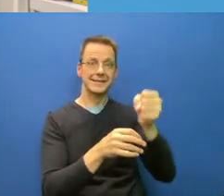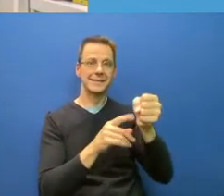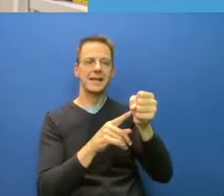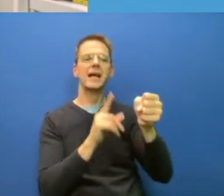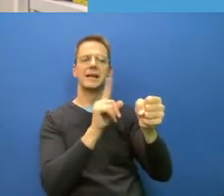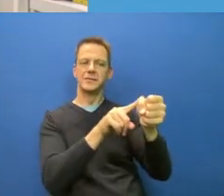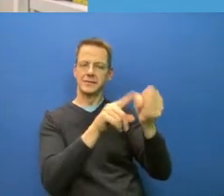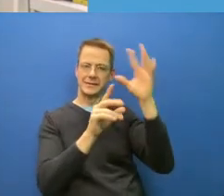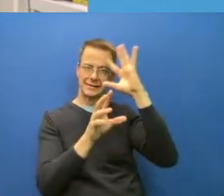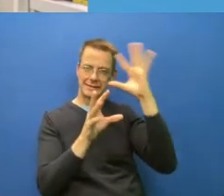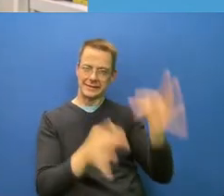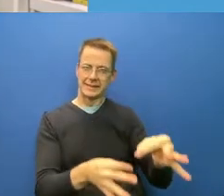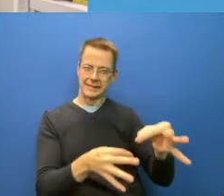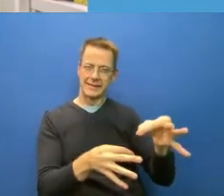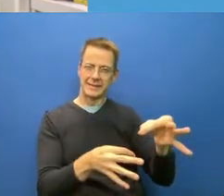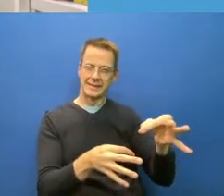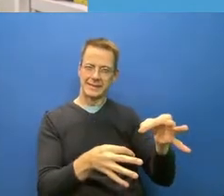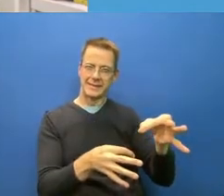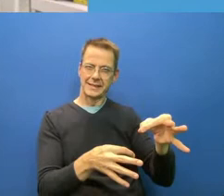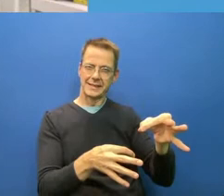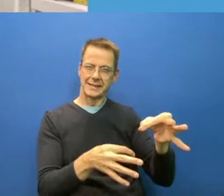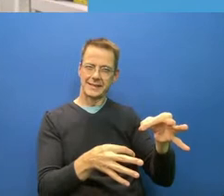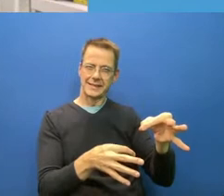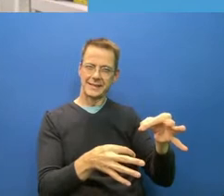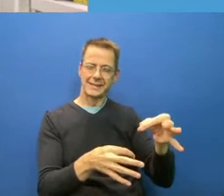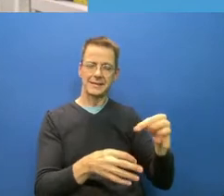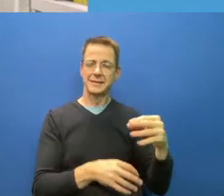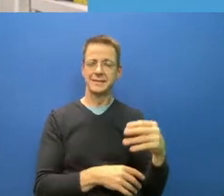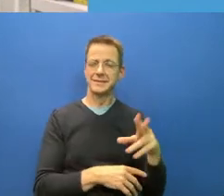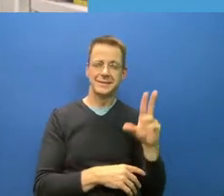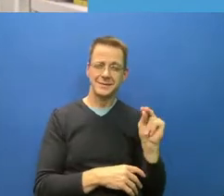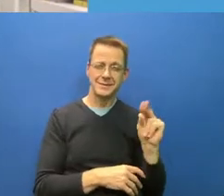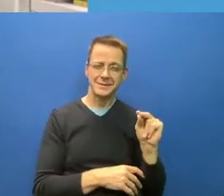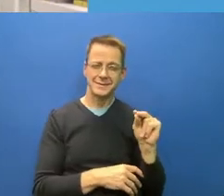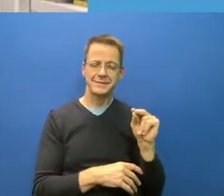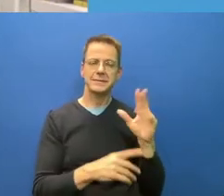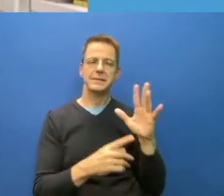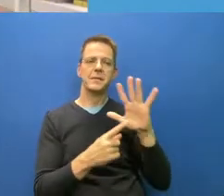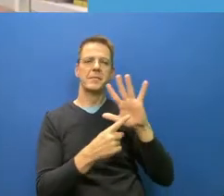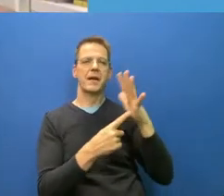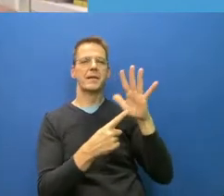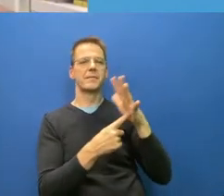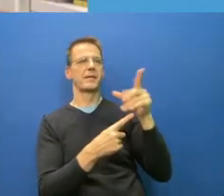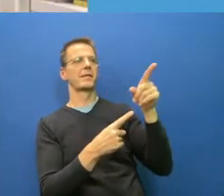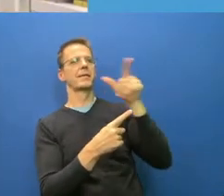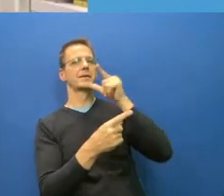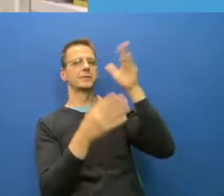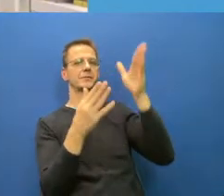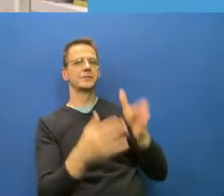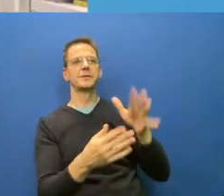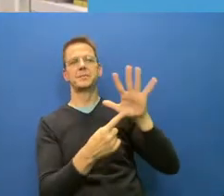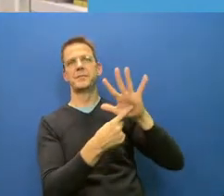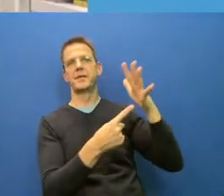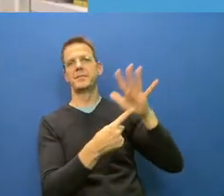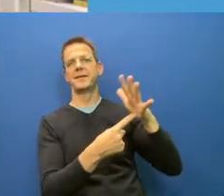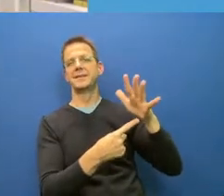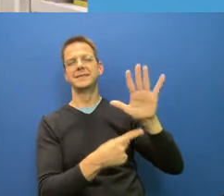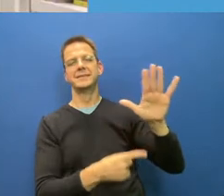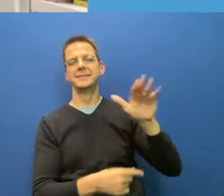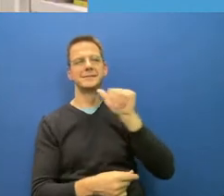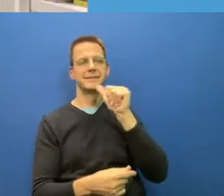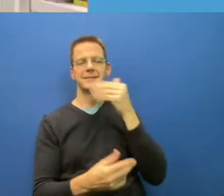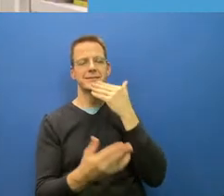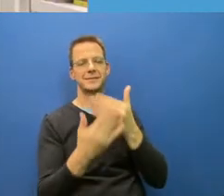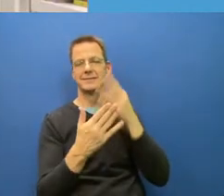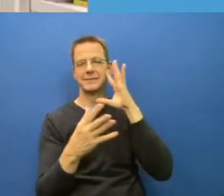necessarily the correct decisions. And you see this clash between medical officials within the departments and the